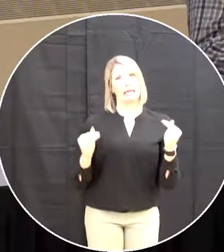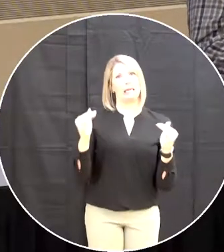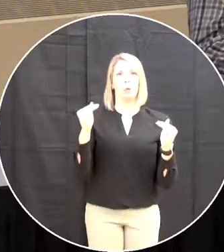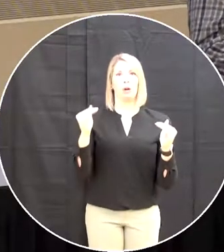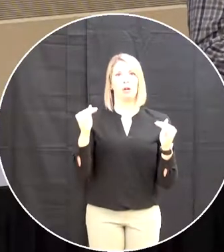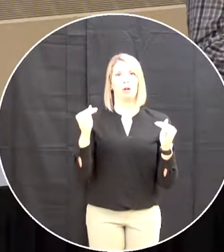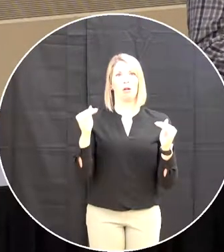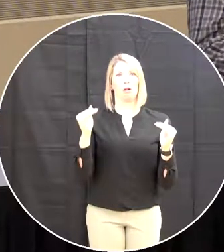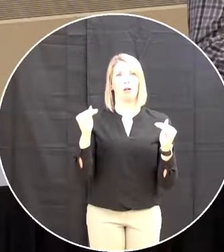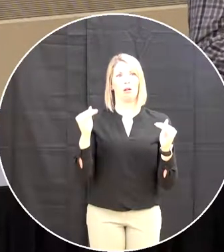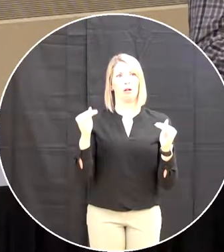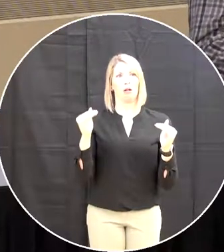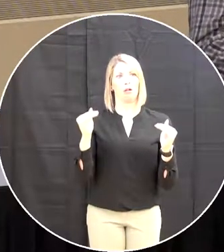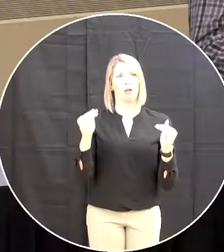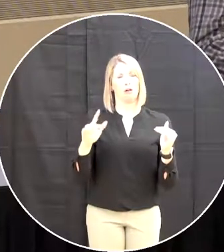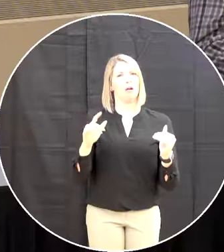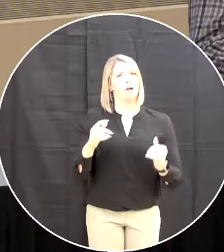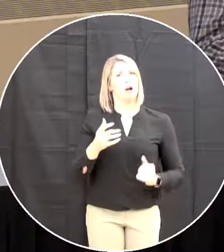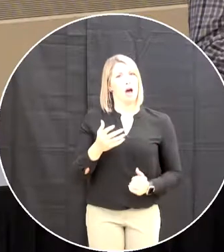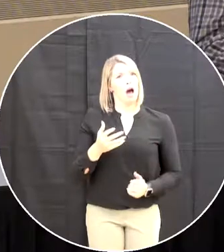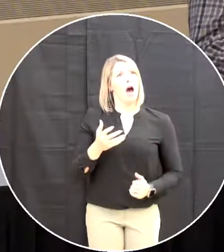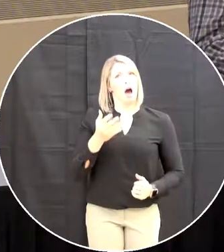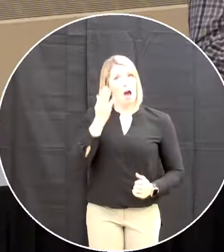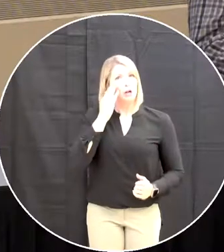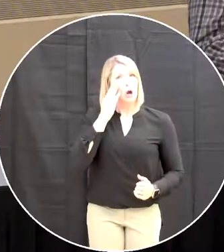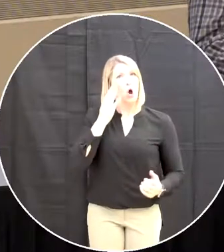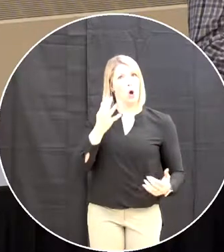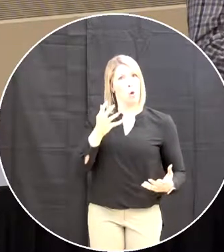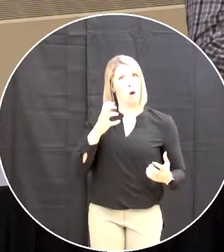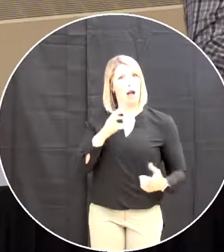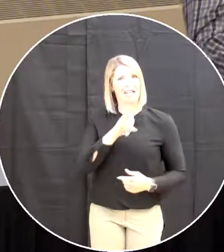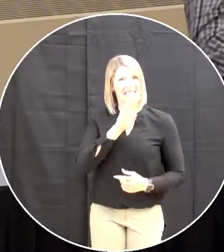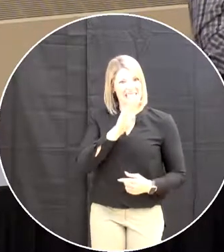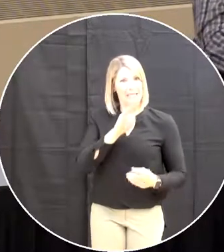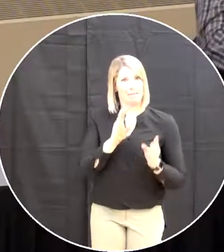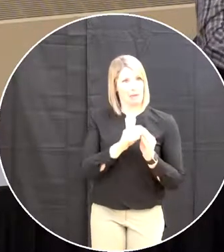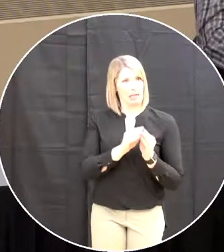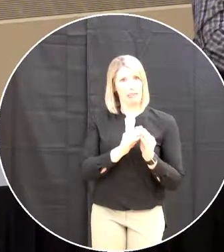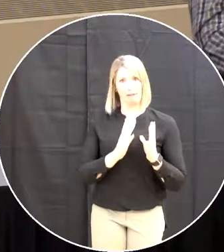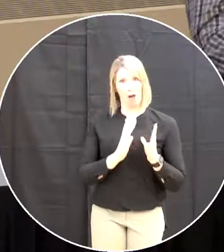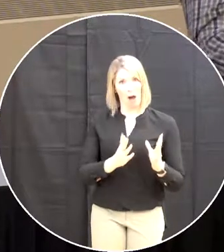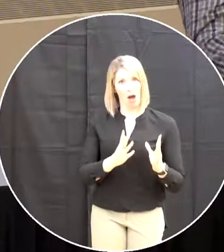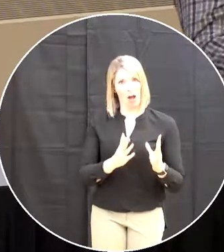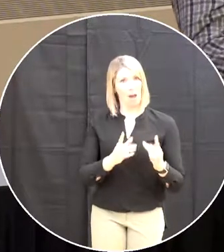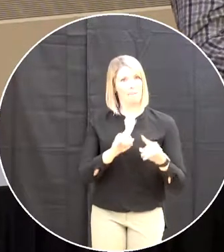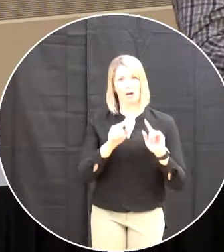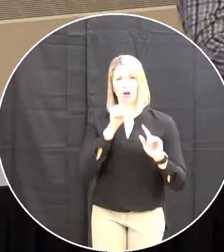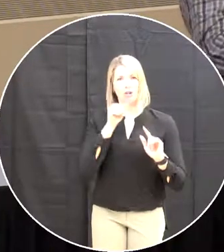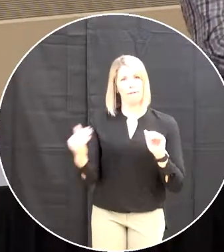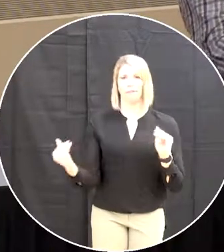we'll sick we'll all attend six meetings but it's not done in an equitable way and i think that we need to change that